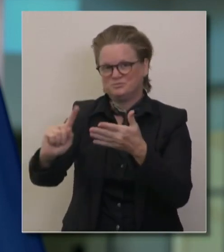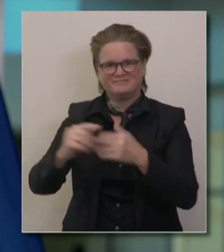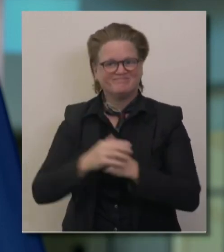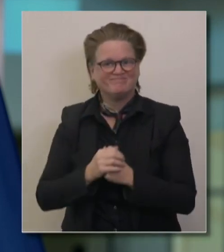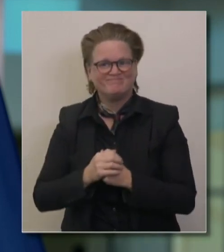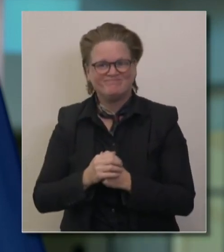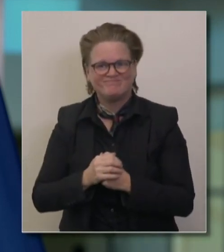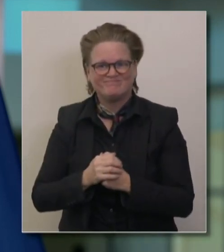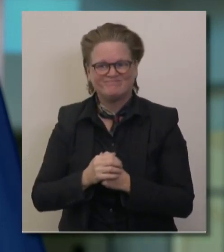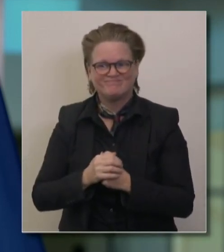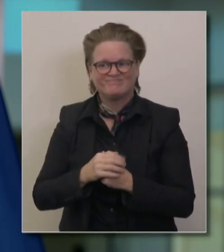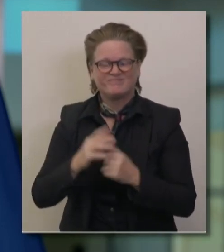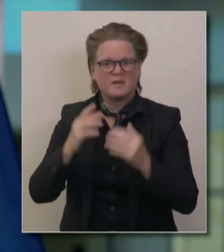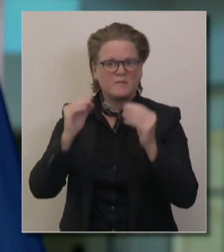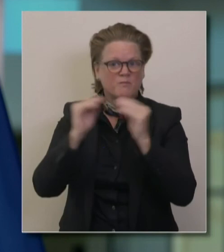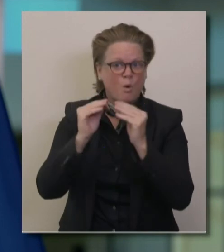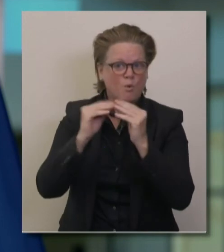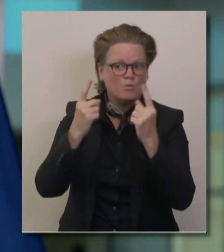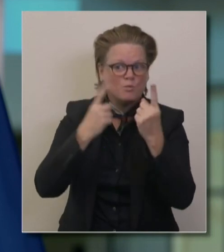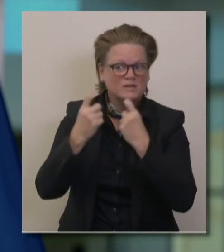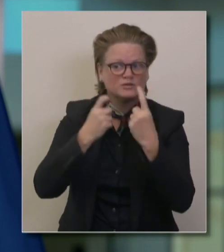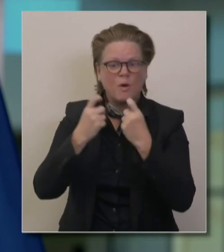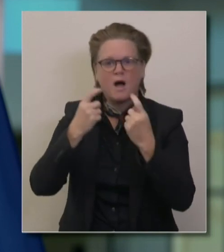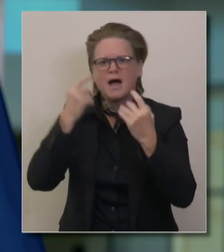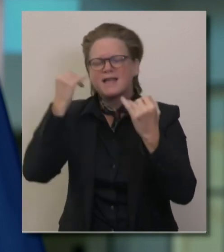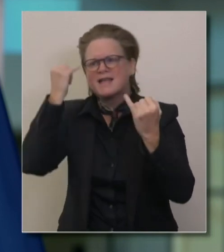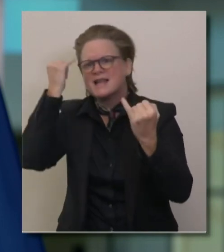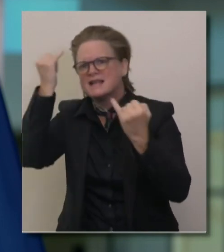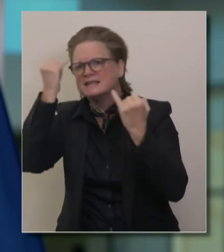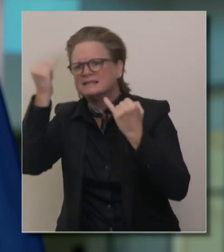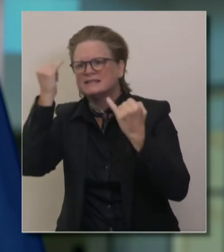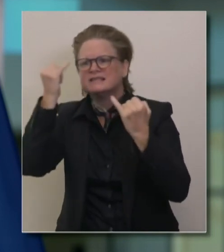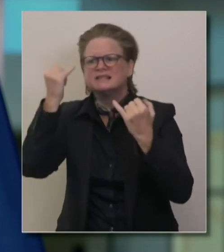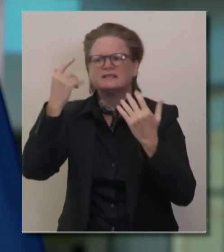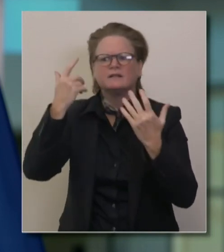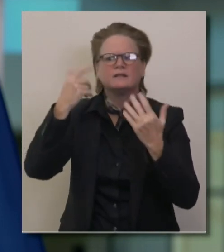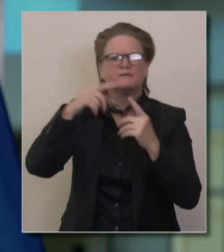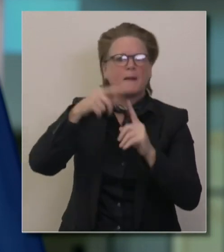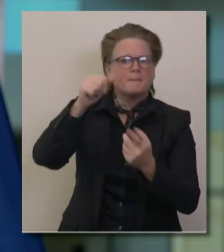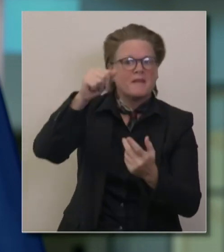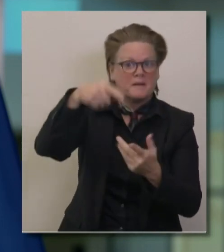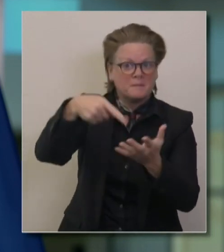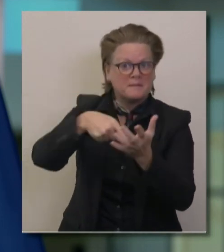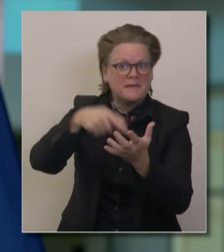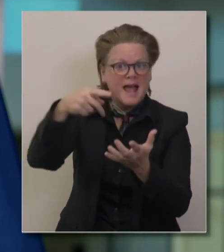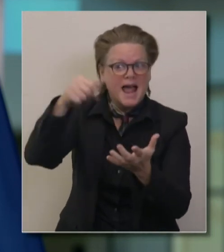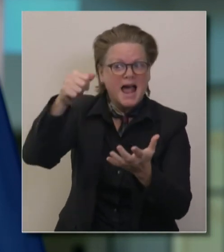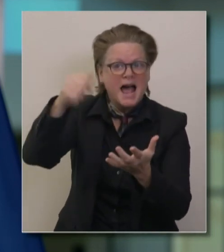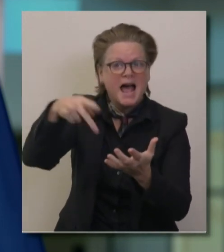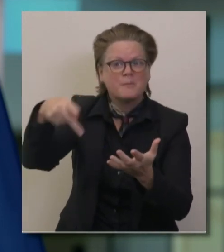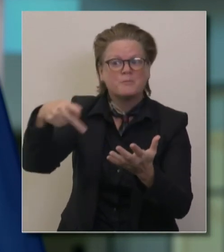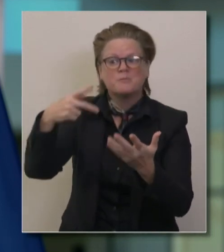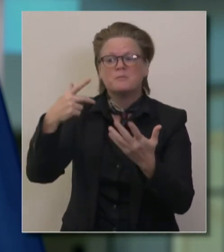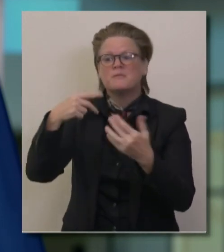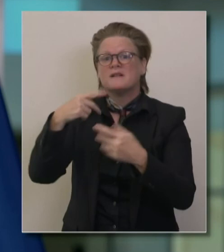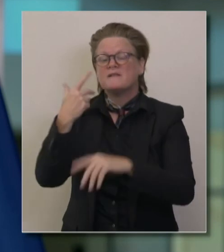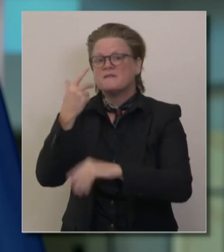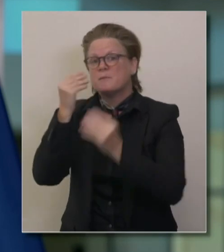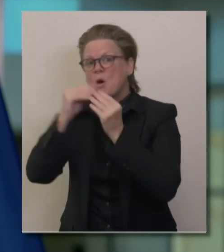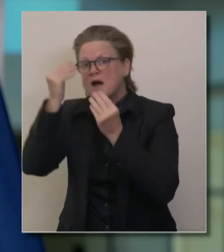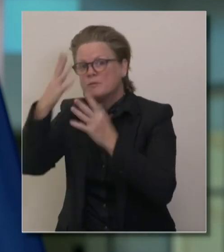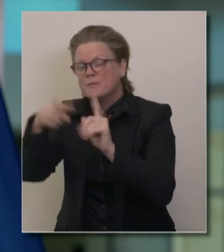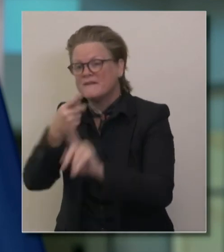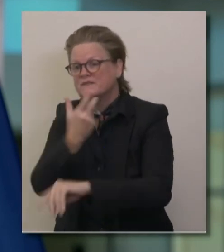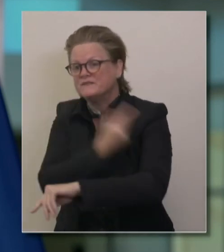information about any of the issues and ideas that came out from the app itself to more information about the vaccines and more information about